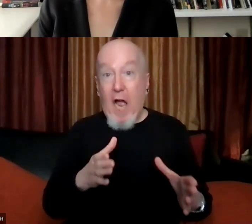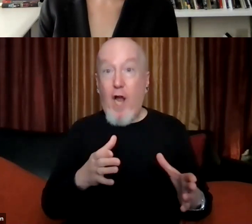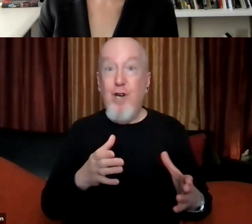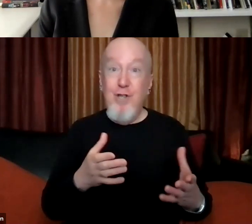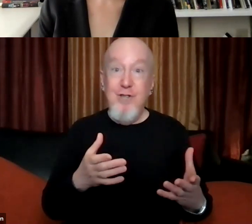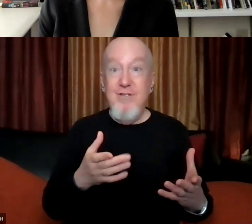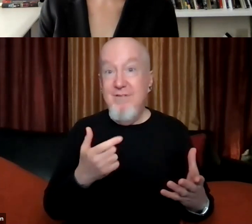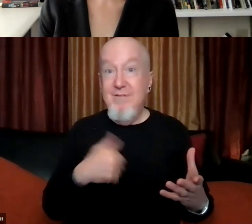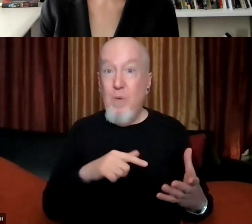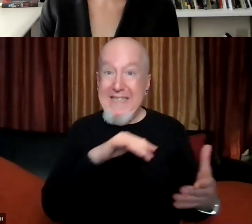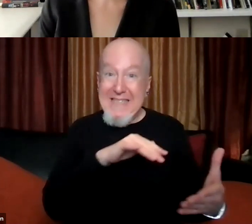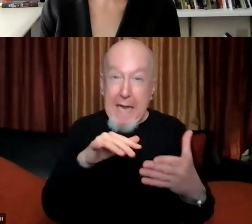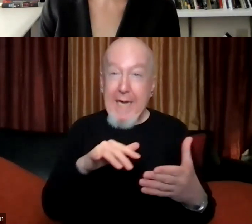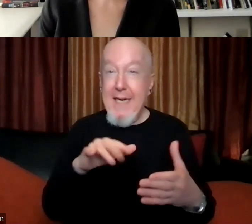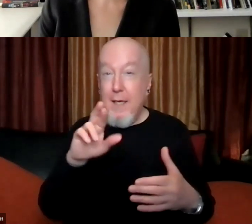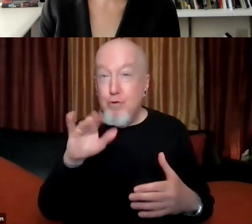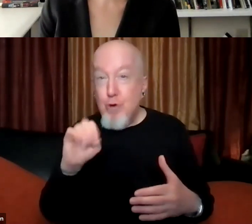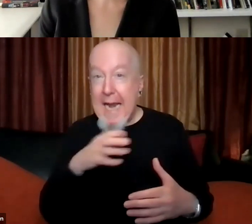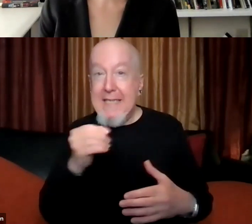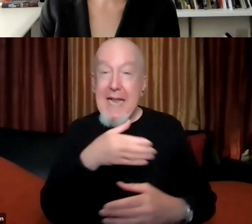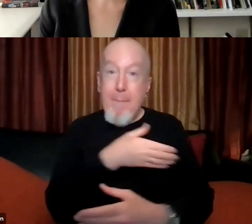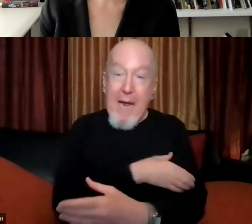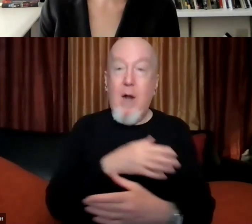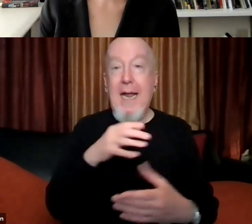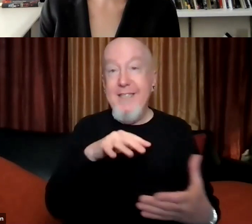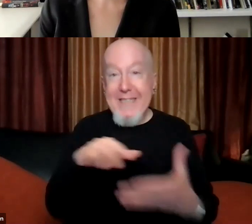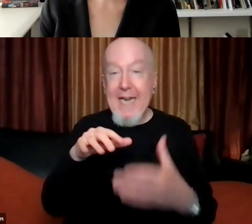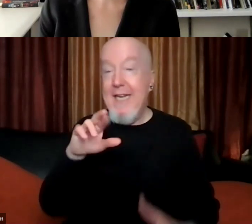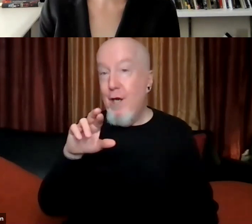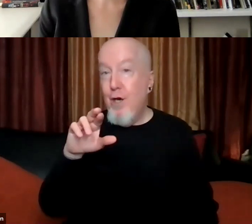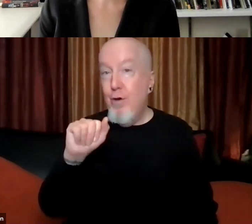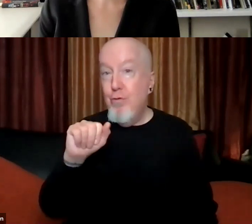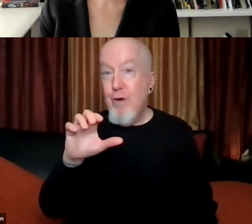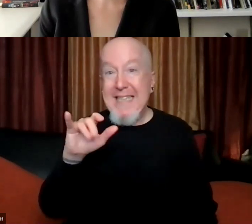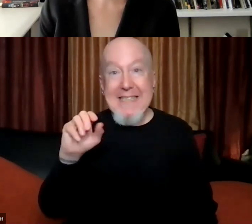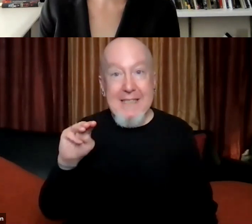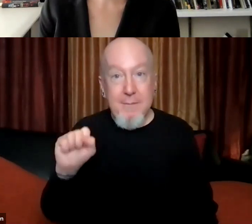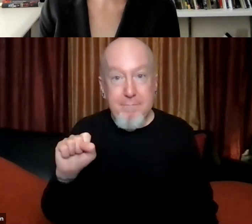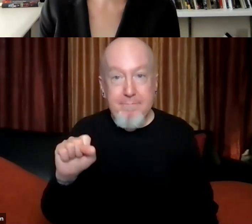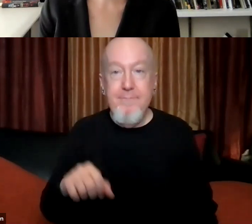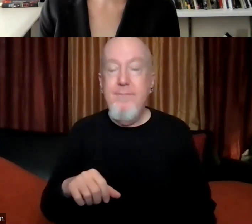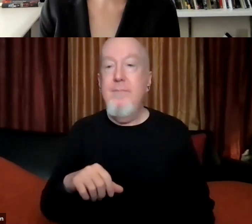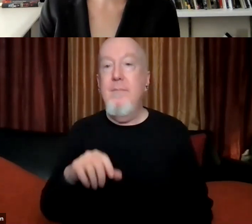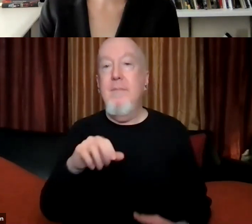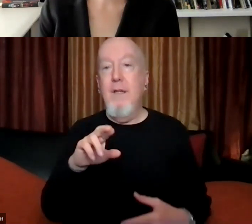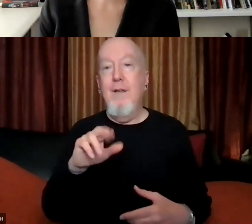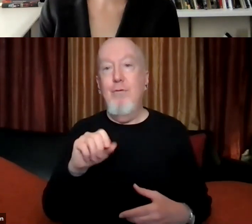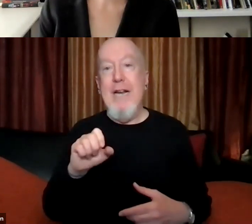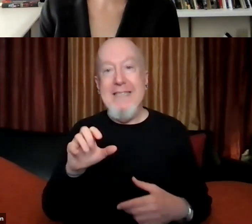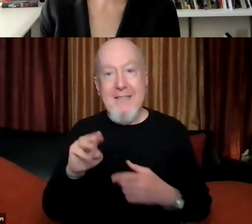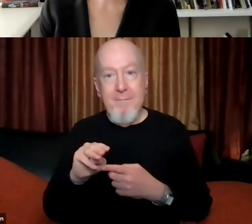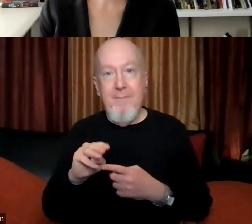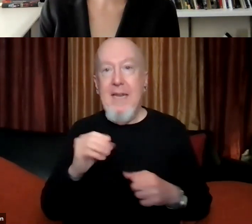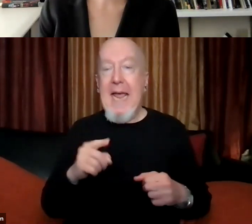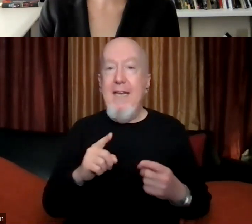race and power. Many of us study racism and, um, uh, you know, just talking about